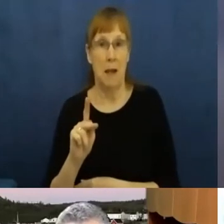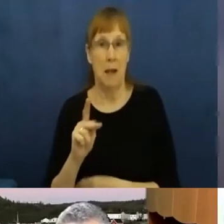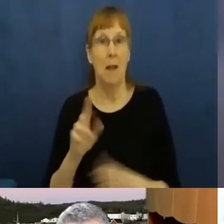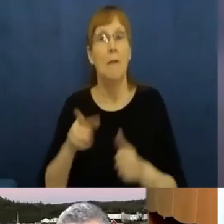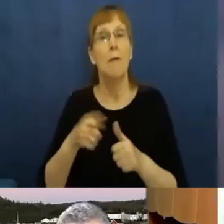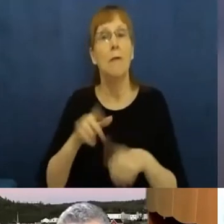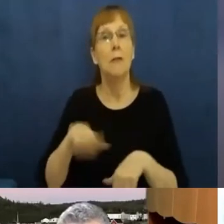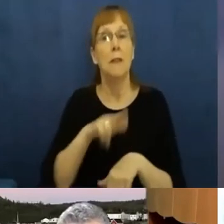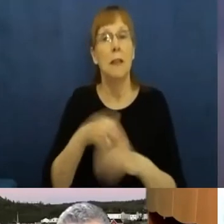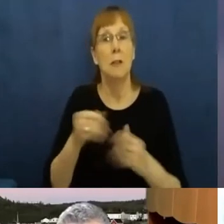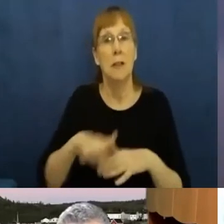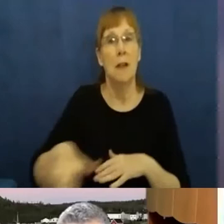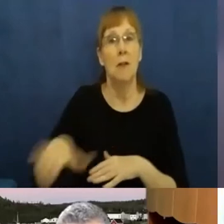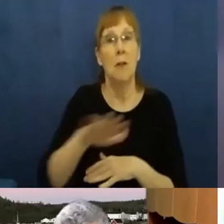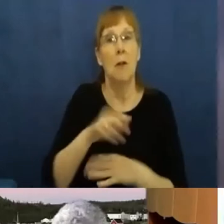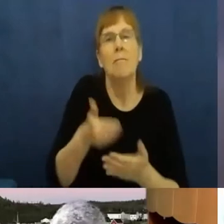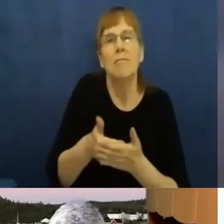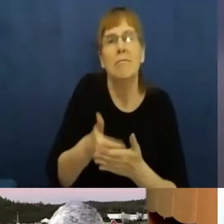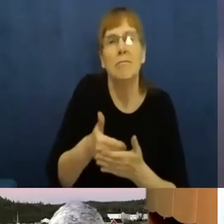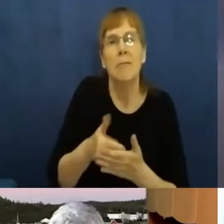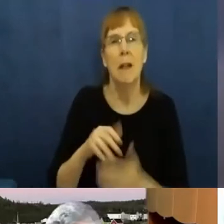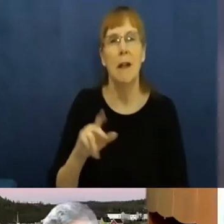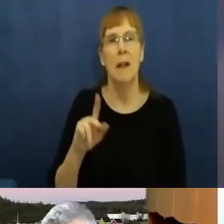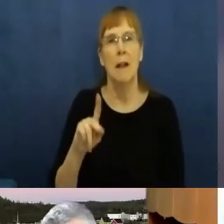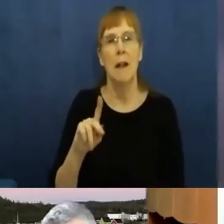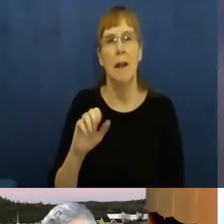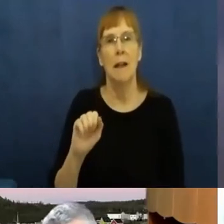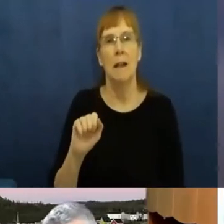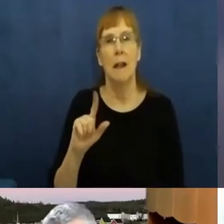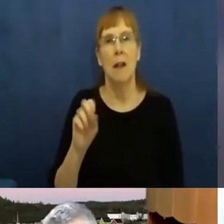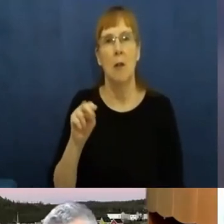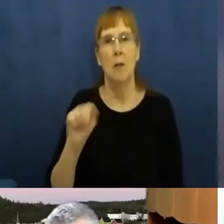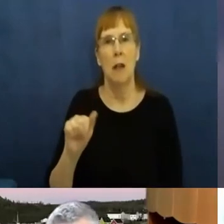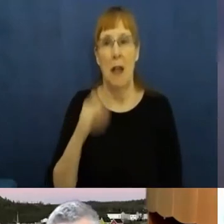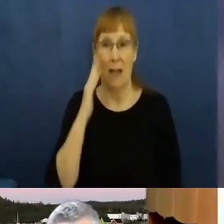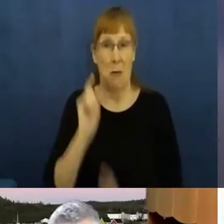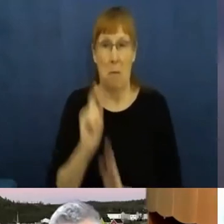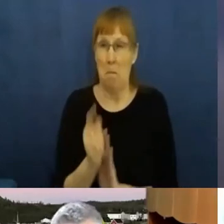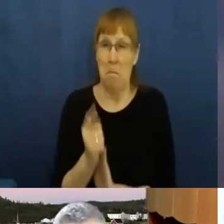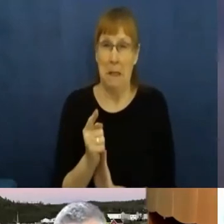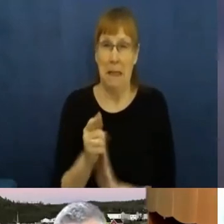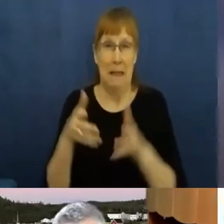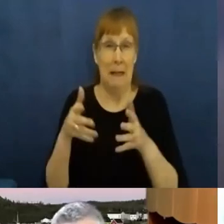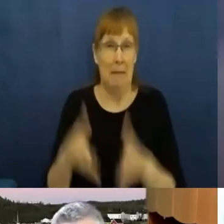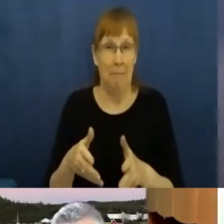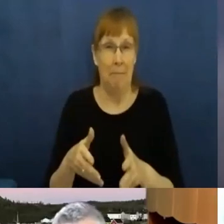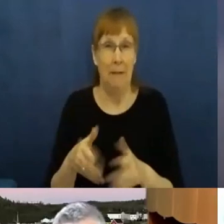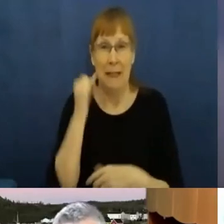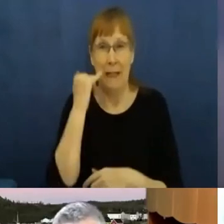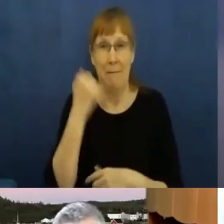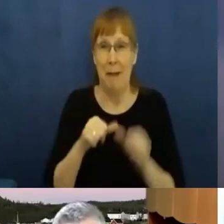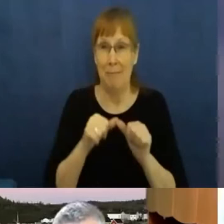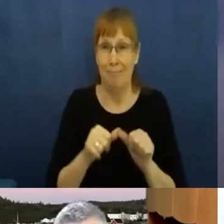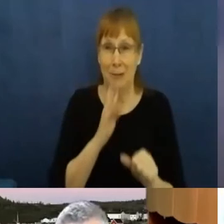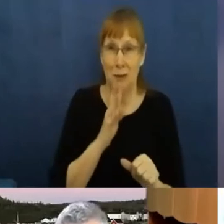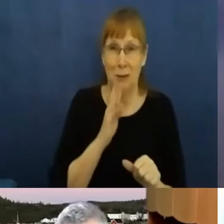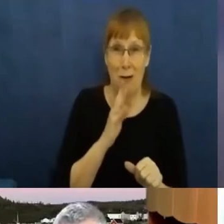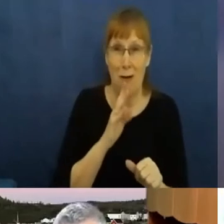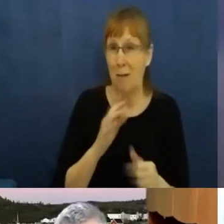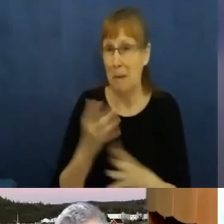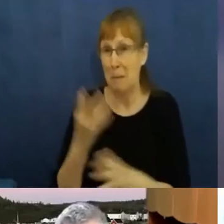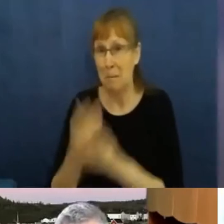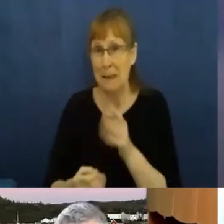I'm happy to be here. I know that we have one minute left. And if I keep talking, Jamie will not get a chance to talk.